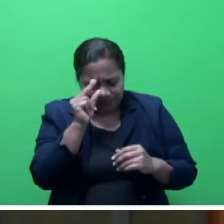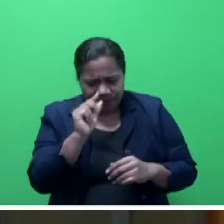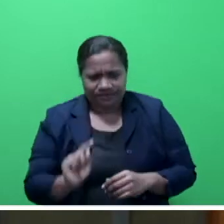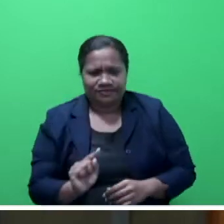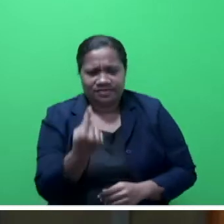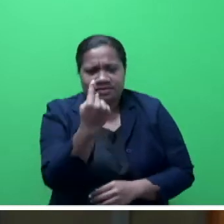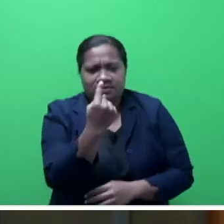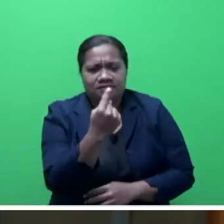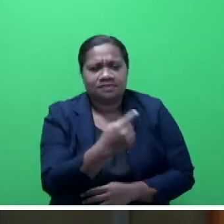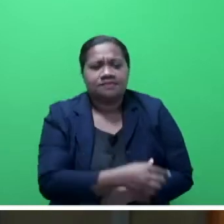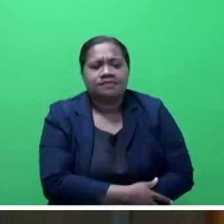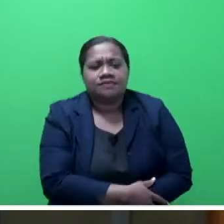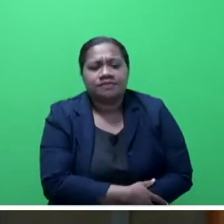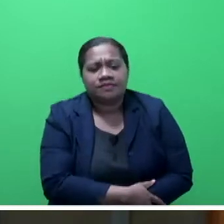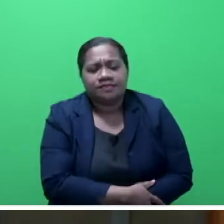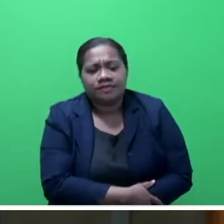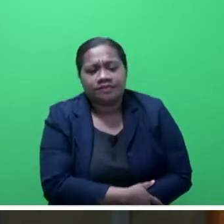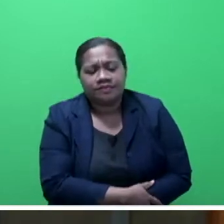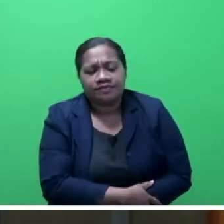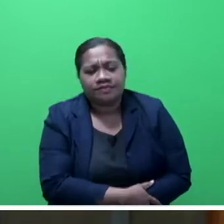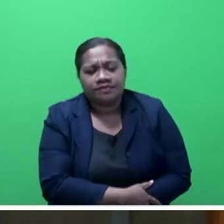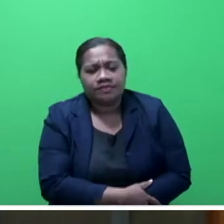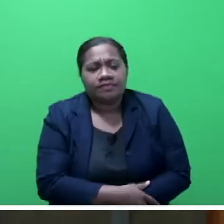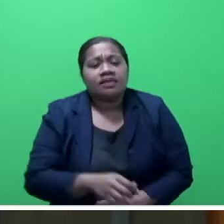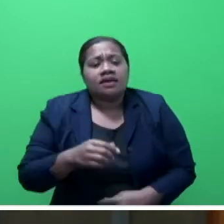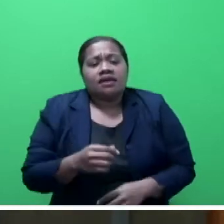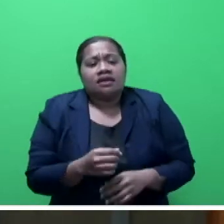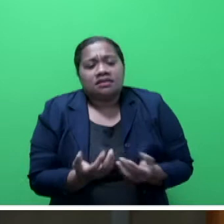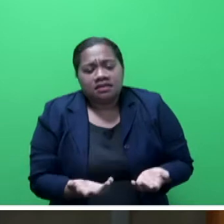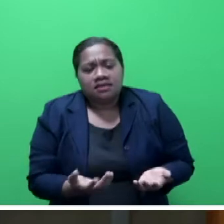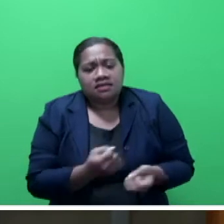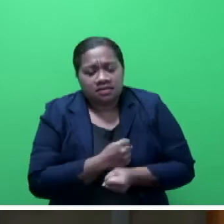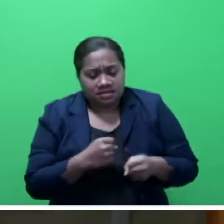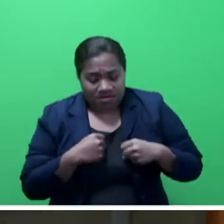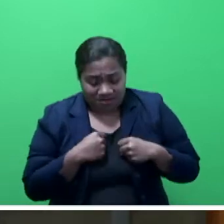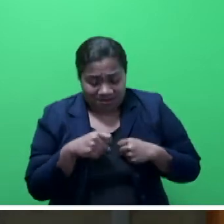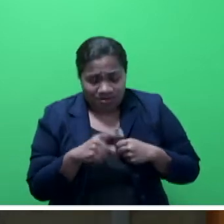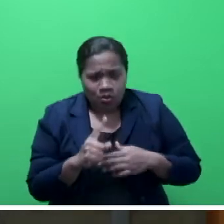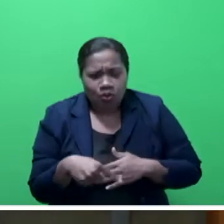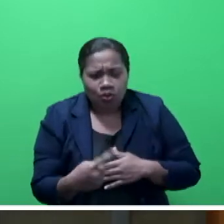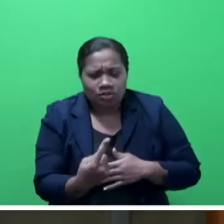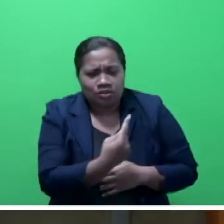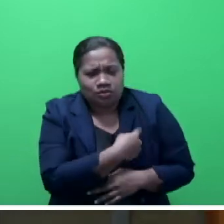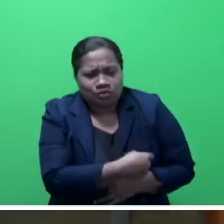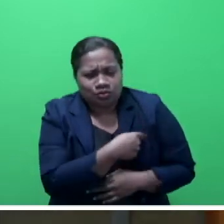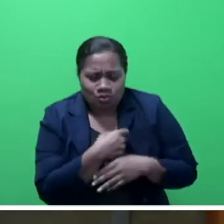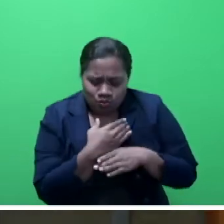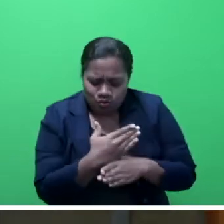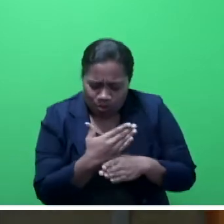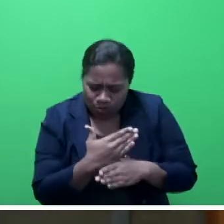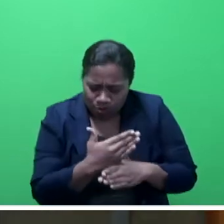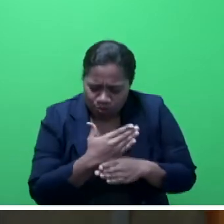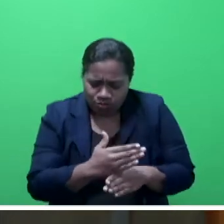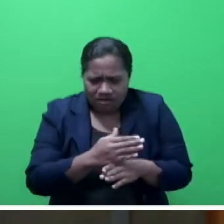That is our mandate, Mr Speaker Say, and that is our mantra, our continuous commitment to the